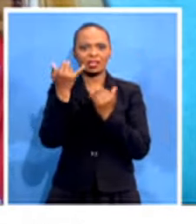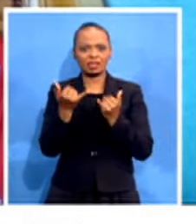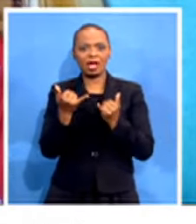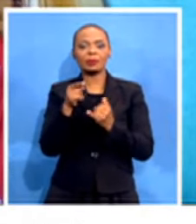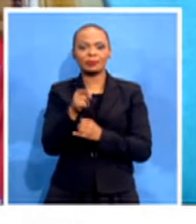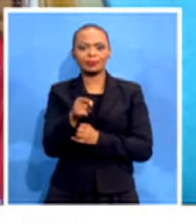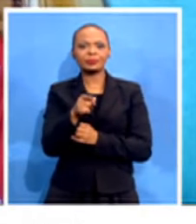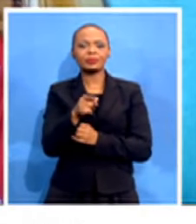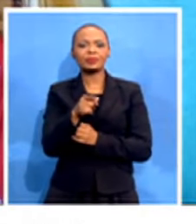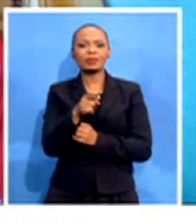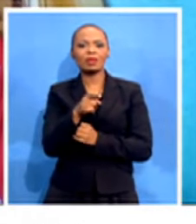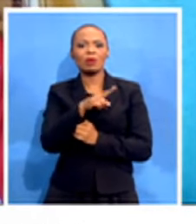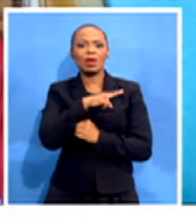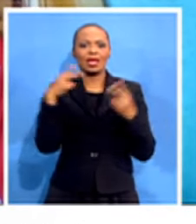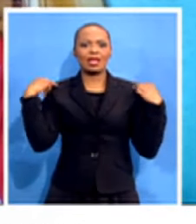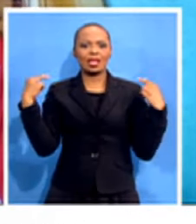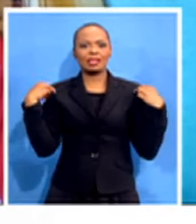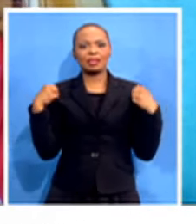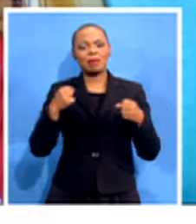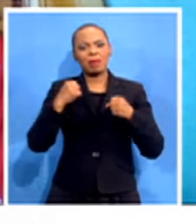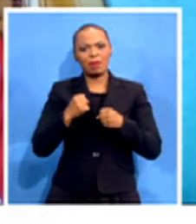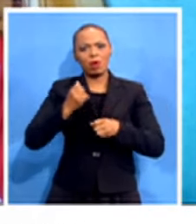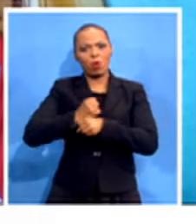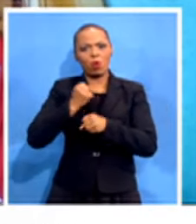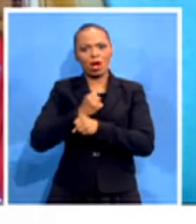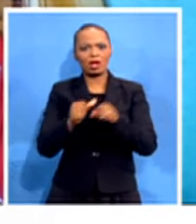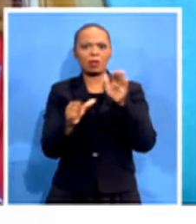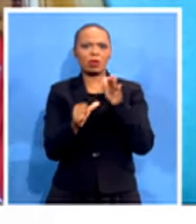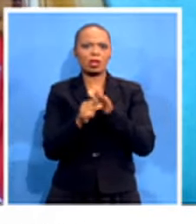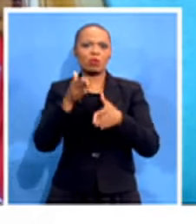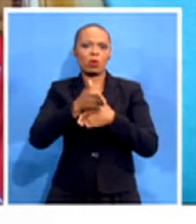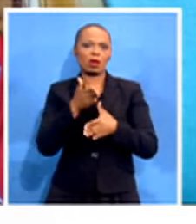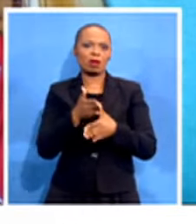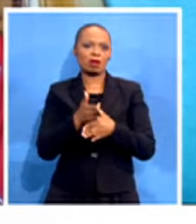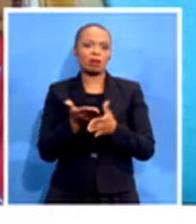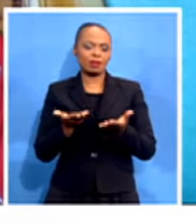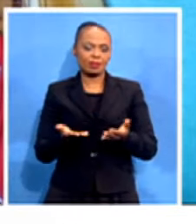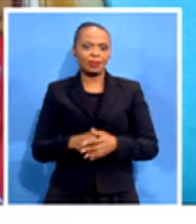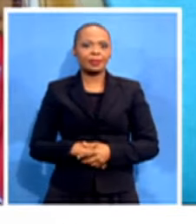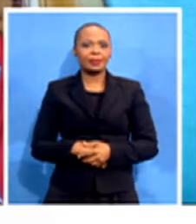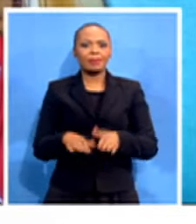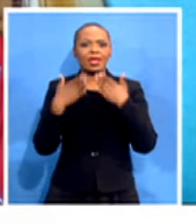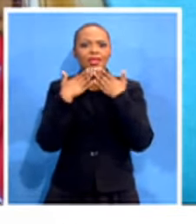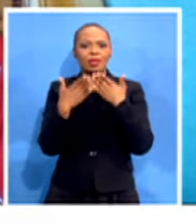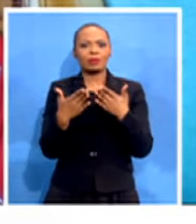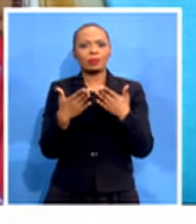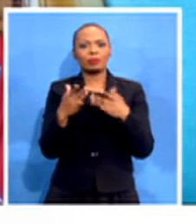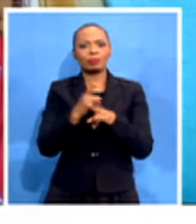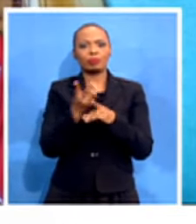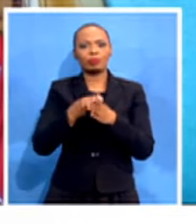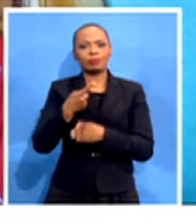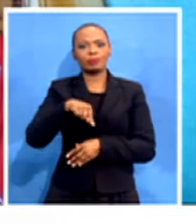him because, you know, nurses are still in the front line and are essential workers in the fraternity. Thank you so much for chatting to us this morning.